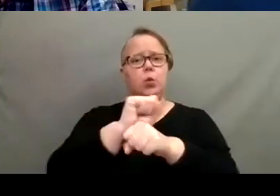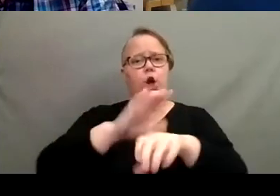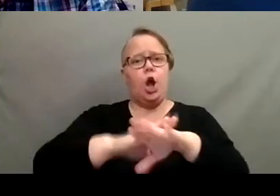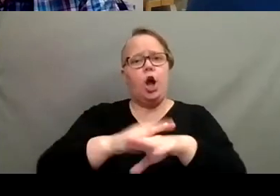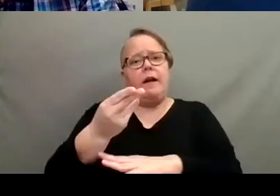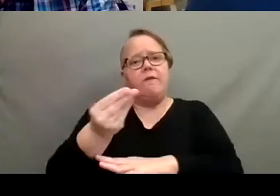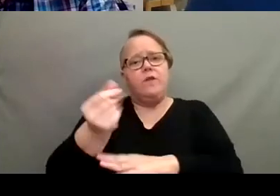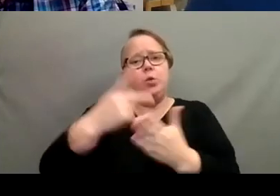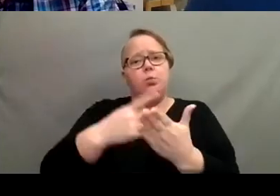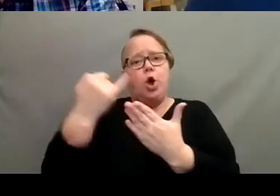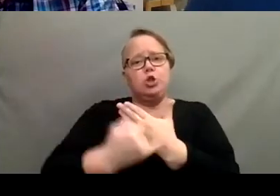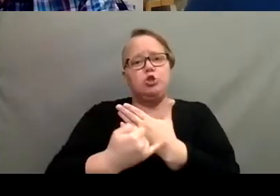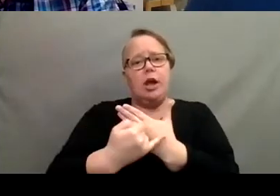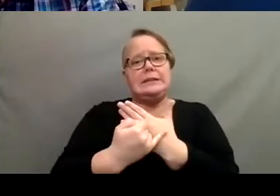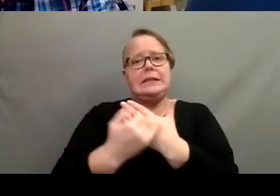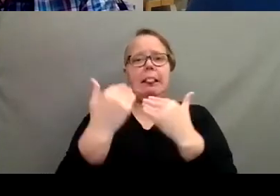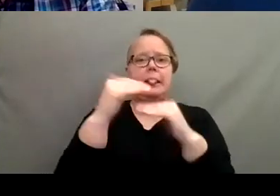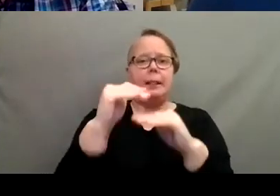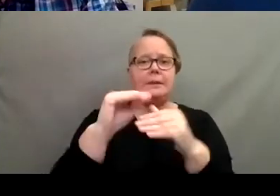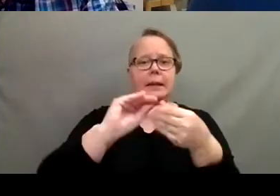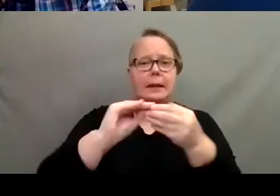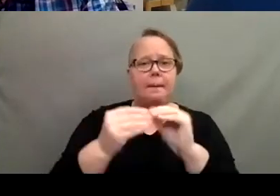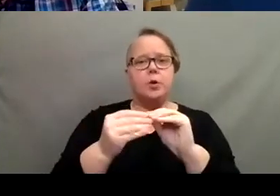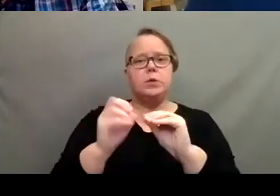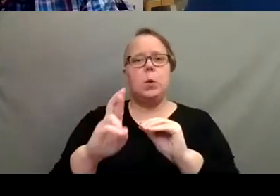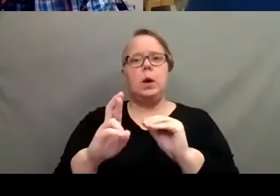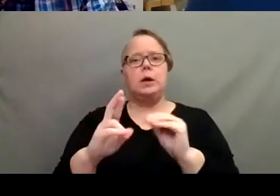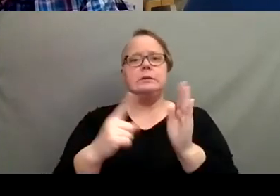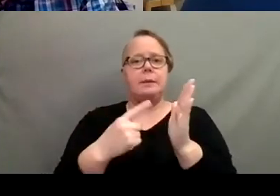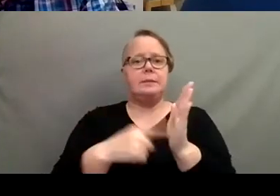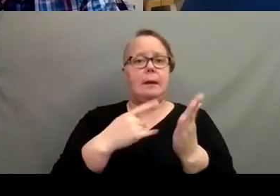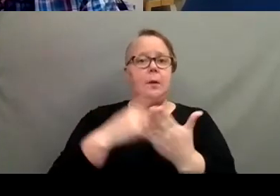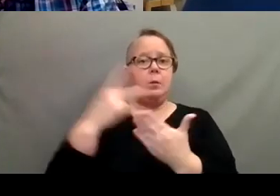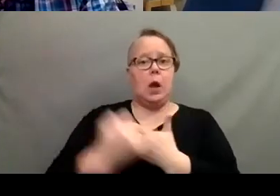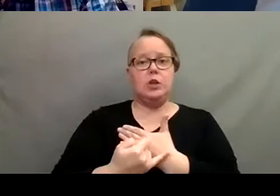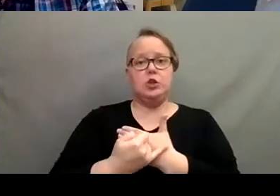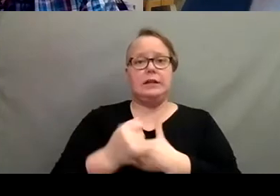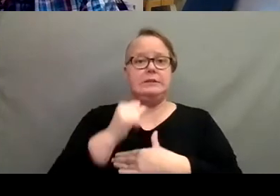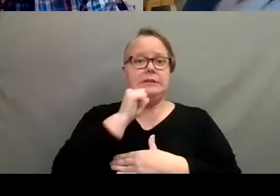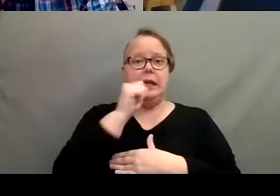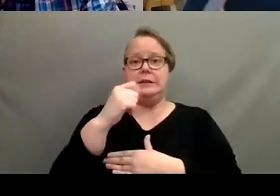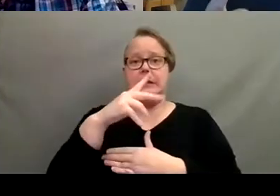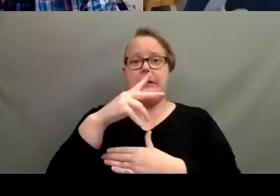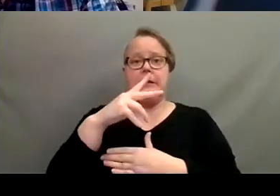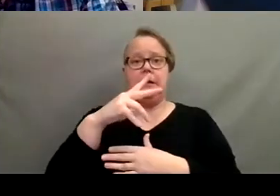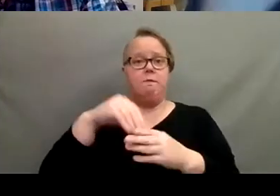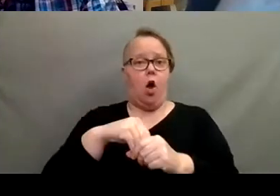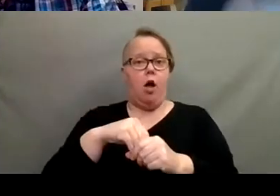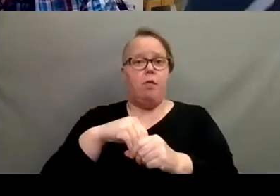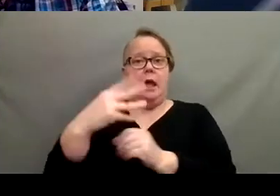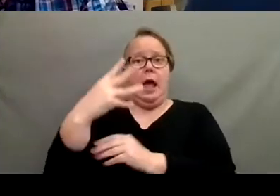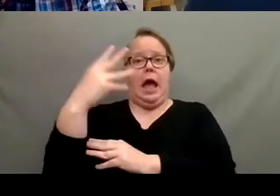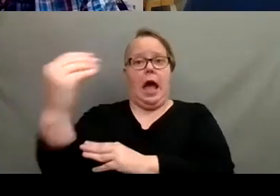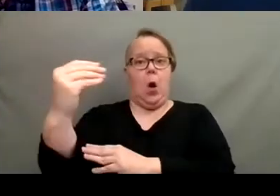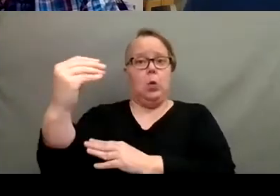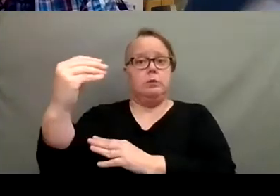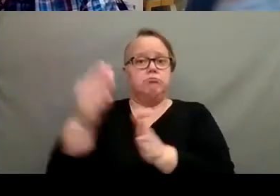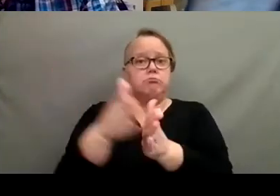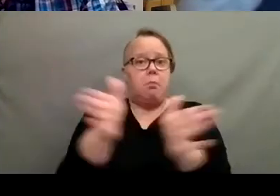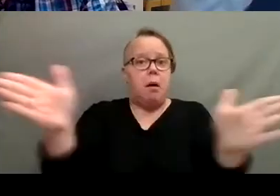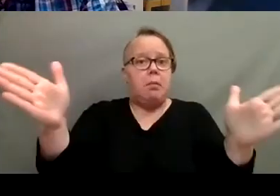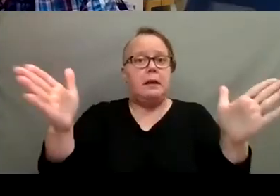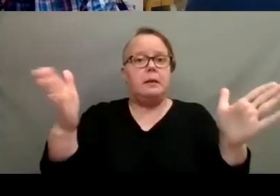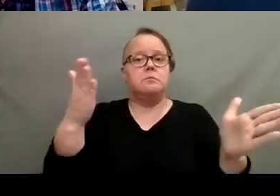projects here in limited numbers. Um, and sometimes the project does not necessarily involve being out in the public. Sometimes it is